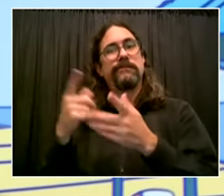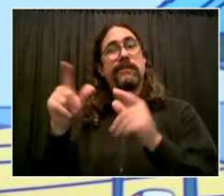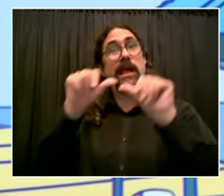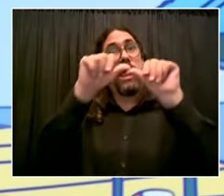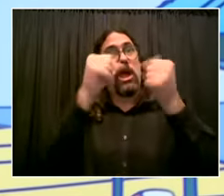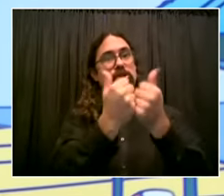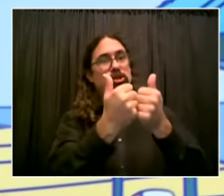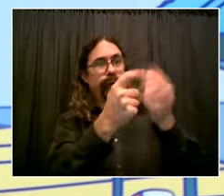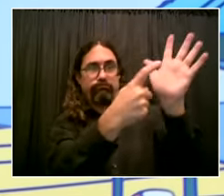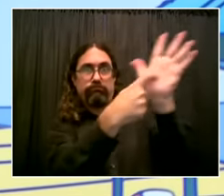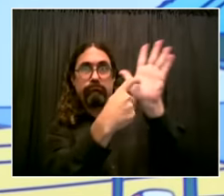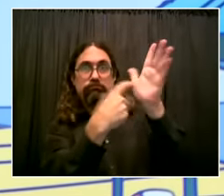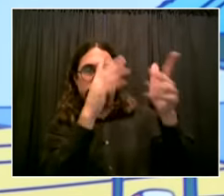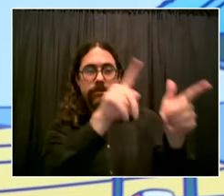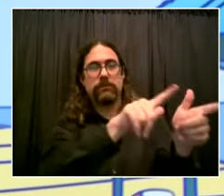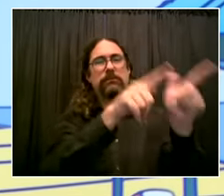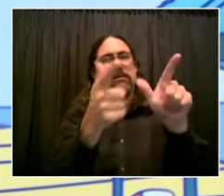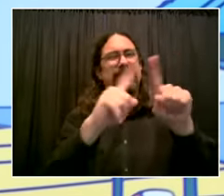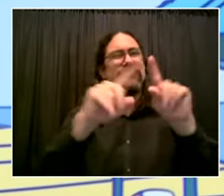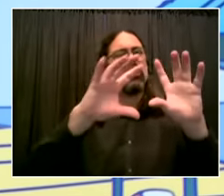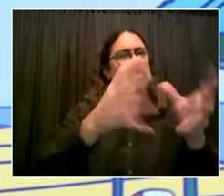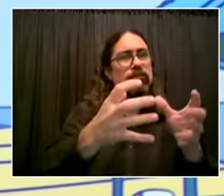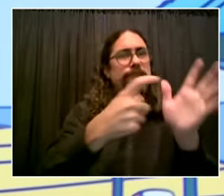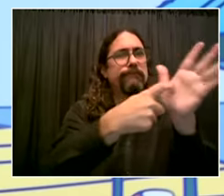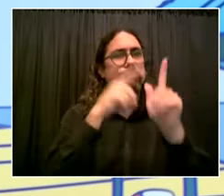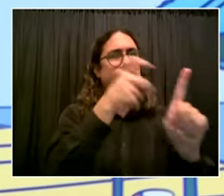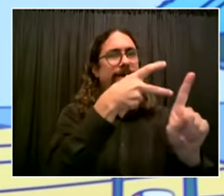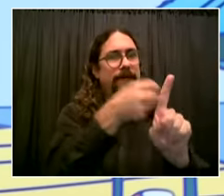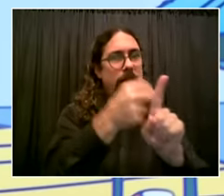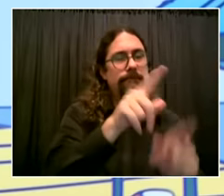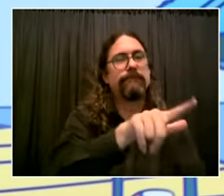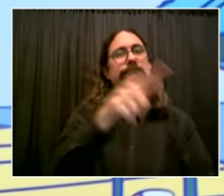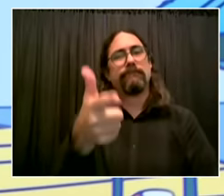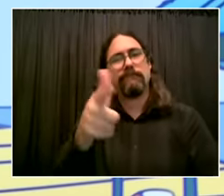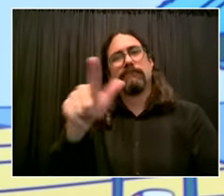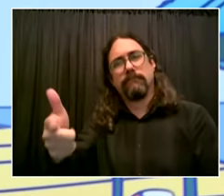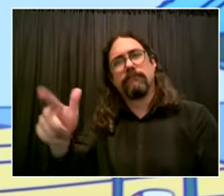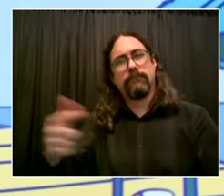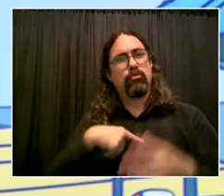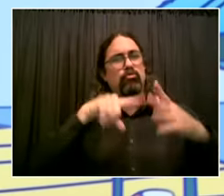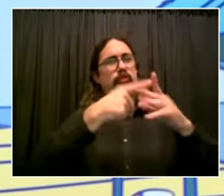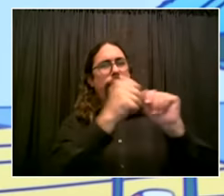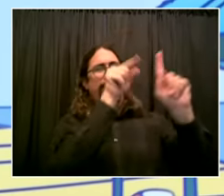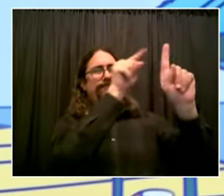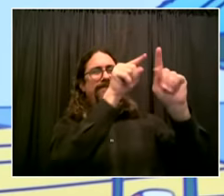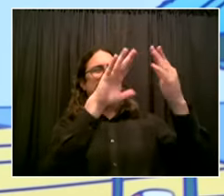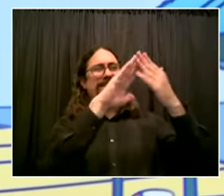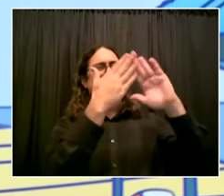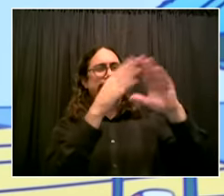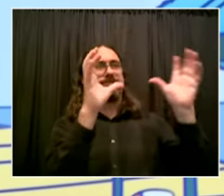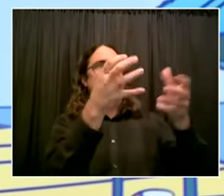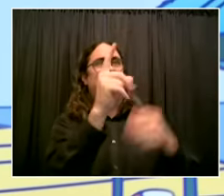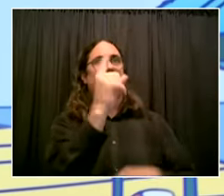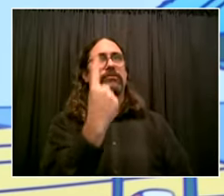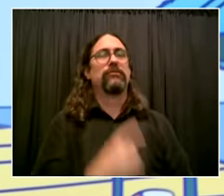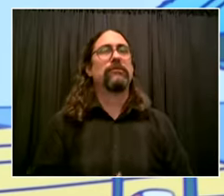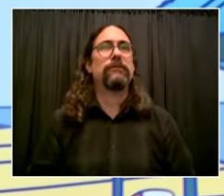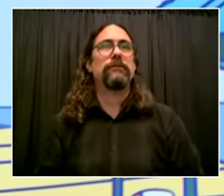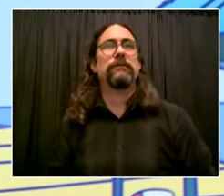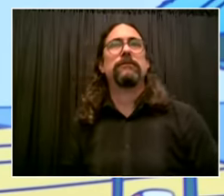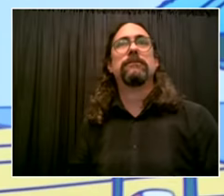holds across all of the workforce um everyone needs to be safe the city needs to be safe